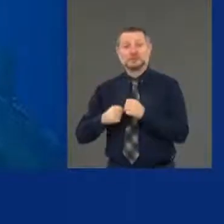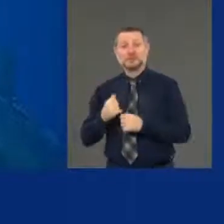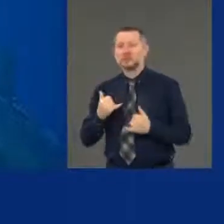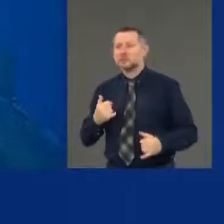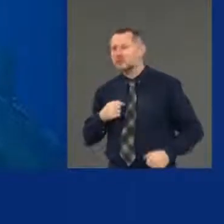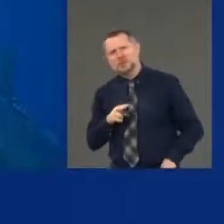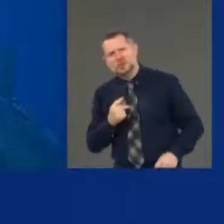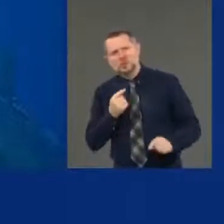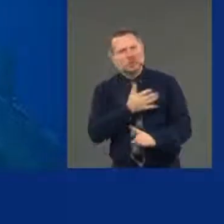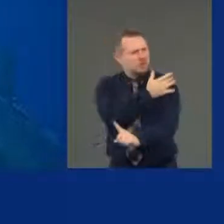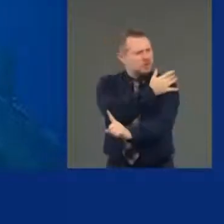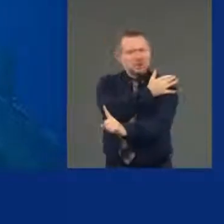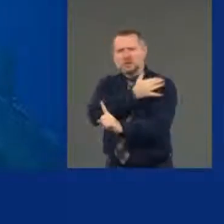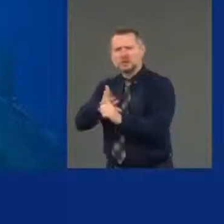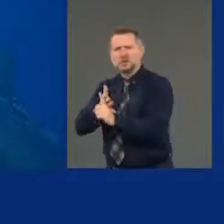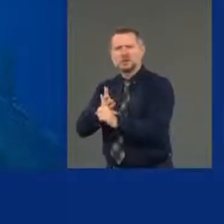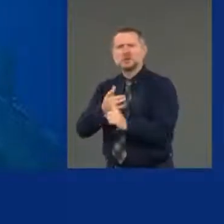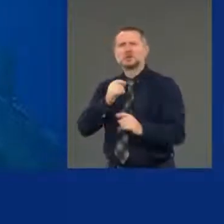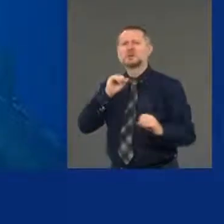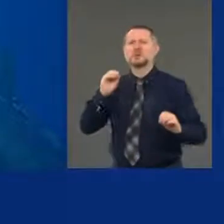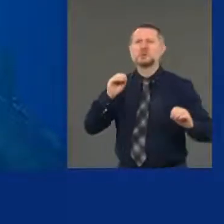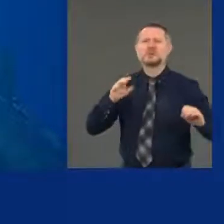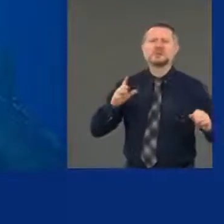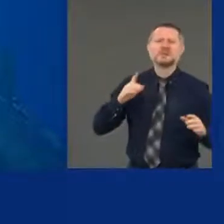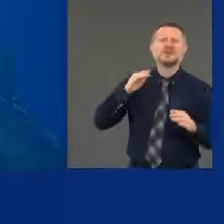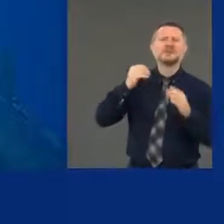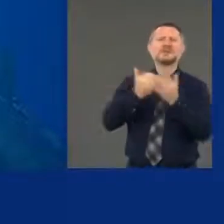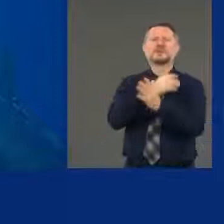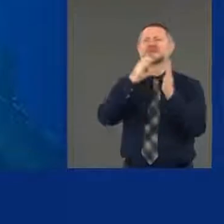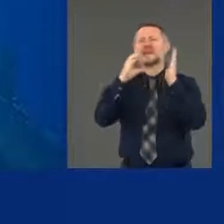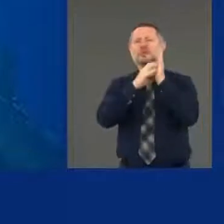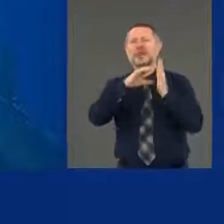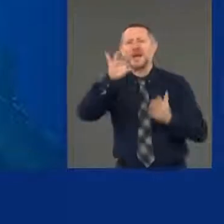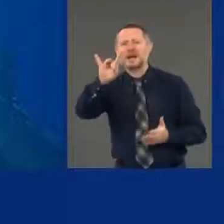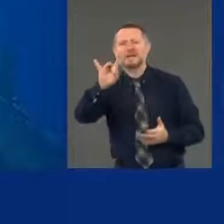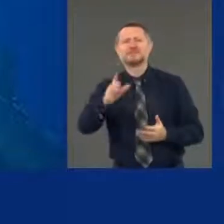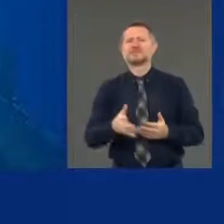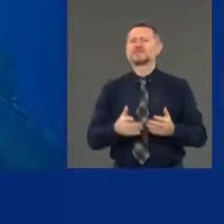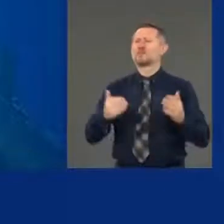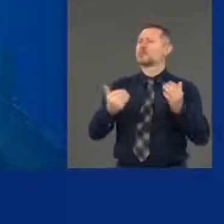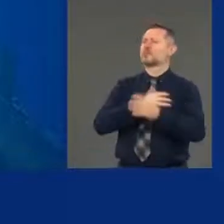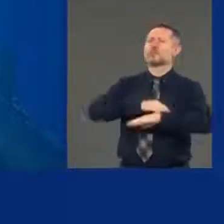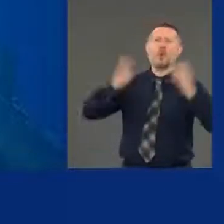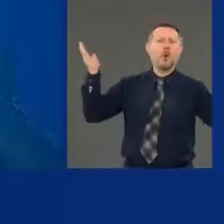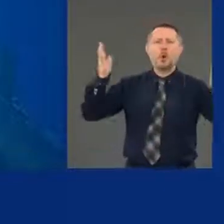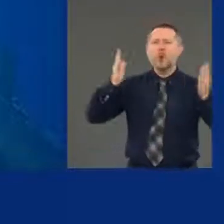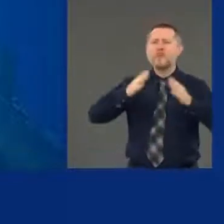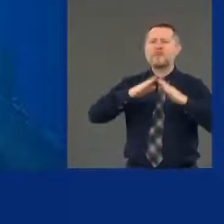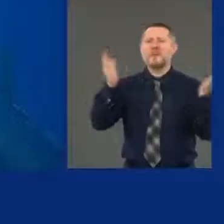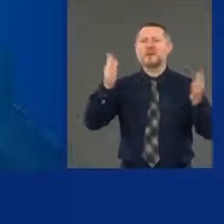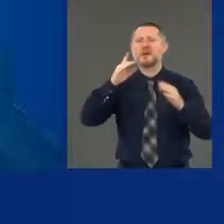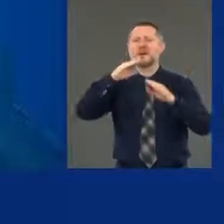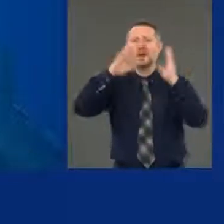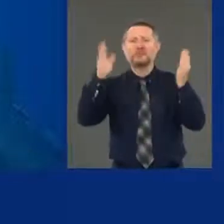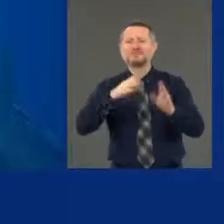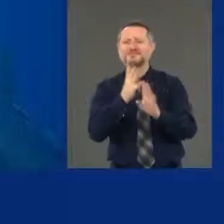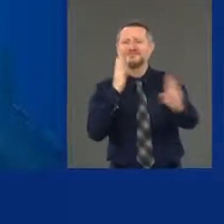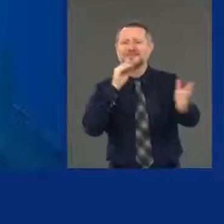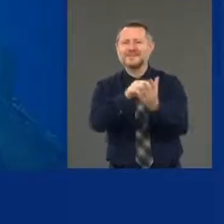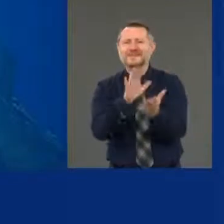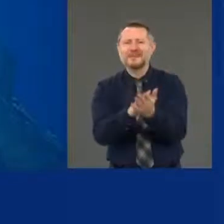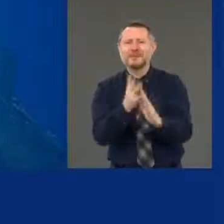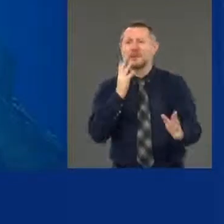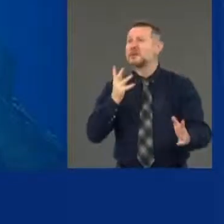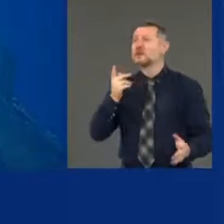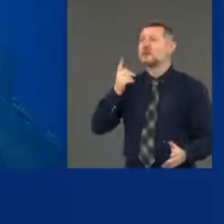-based. No more public housing. And then we wonder why there's an affordable housing shortage. And yes, criminal